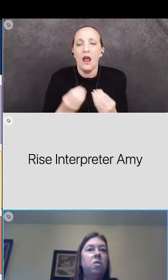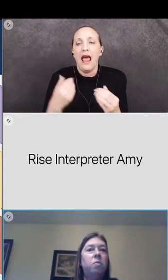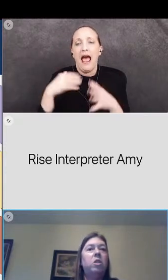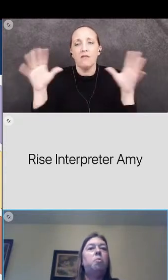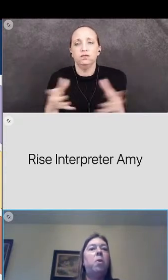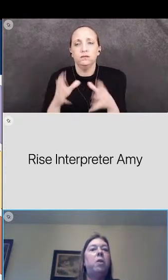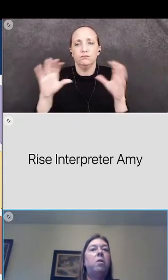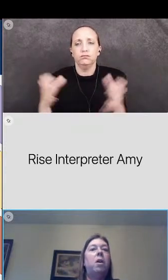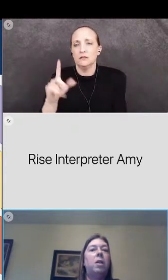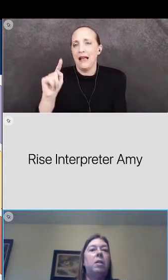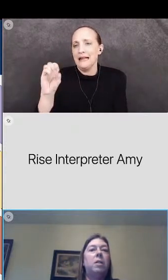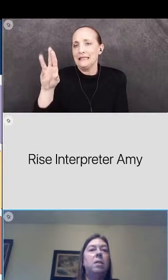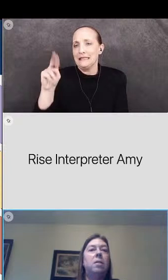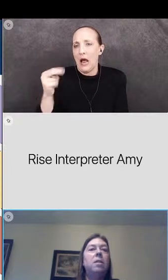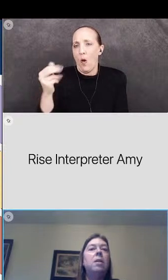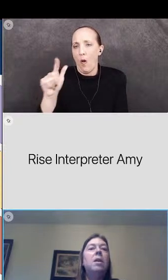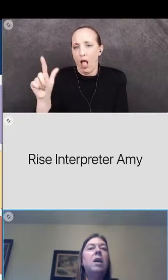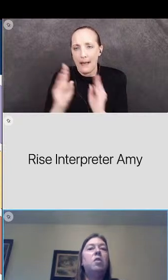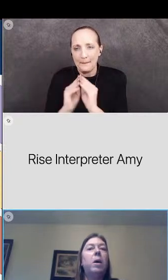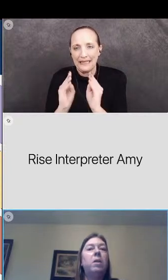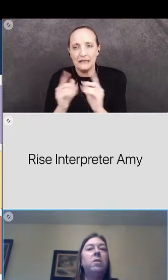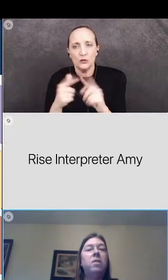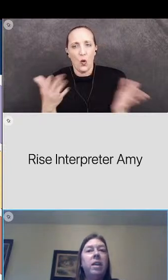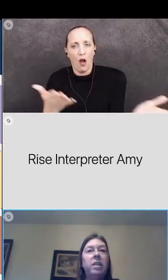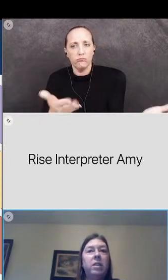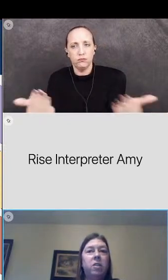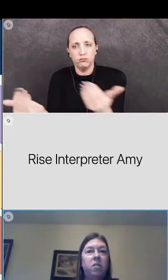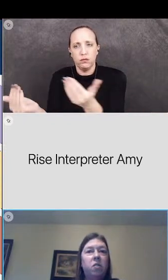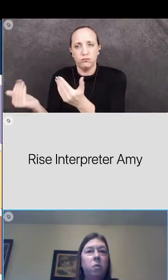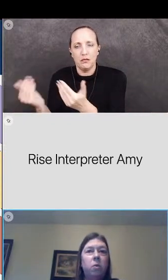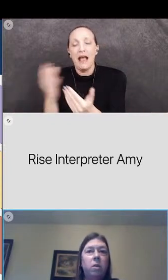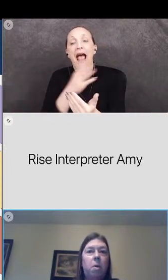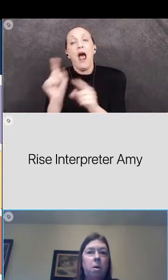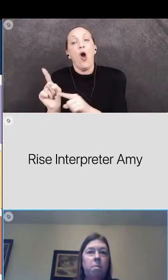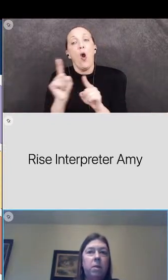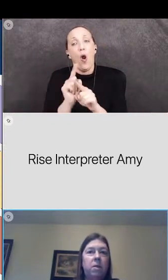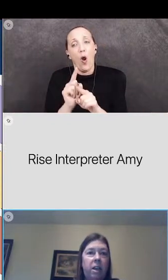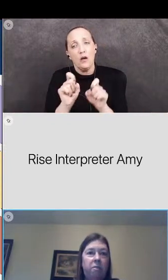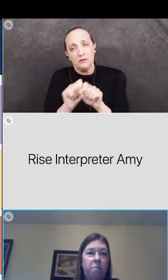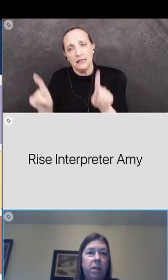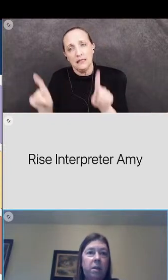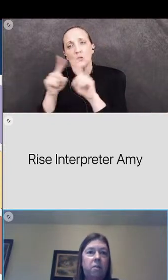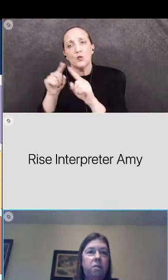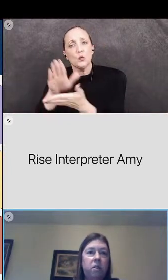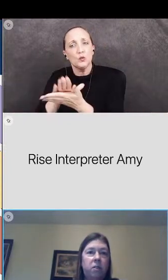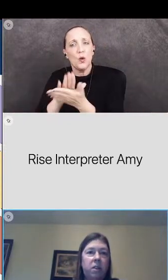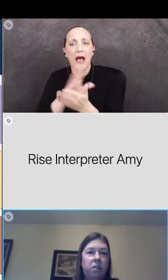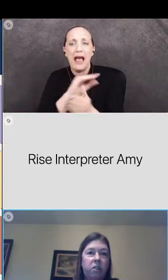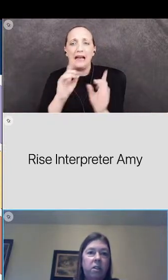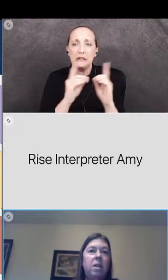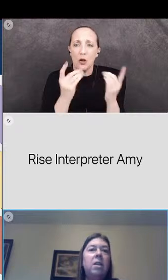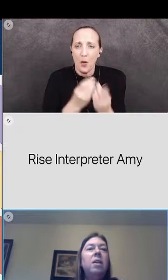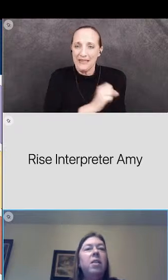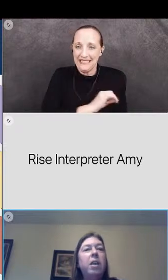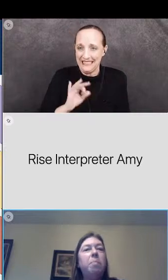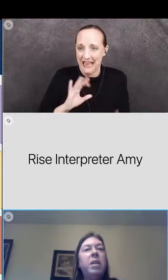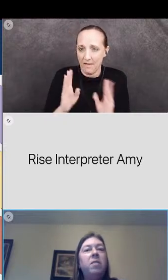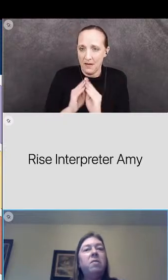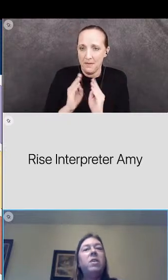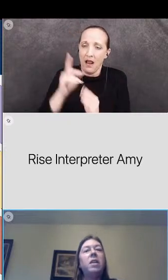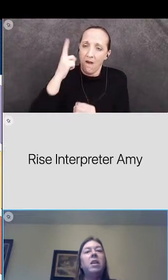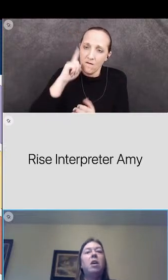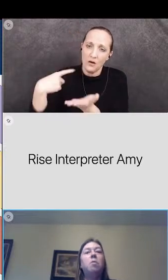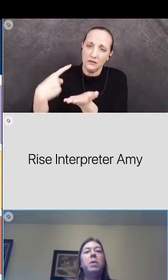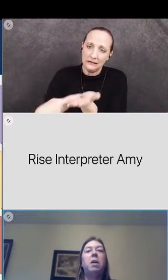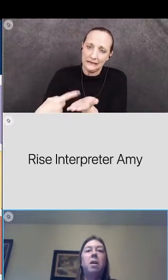meetings to reach broader audiences as well as take it to school and department staff meetings for discussion and